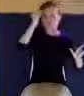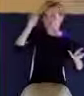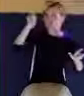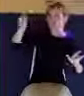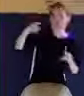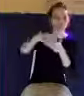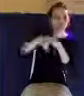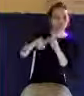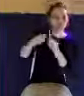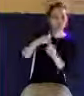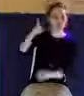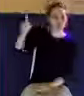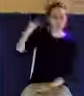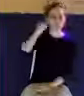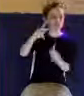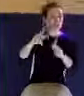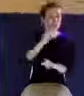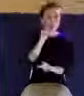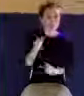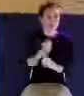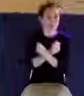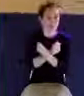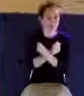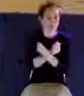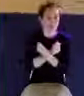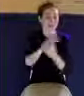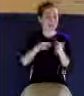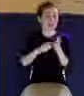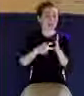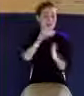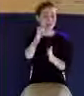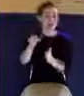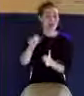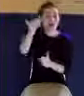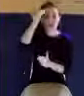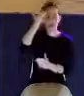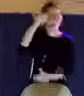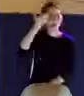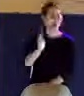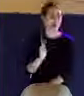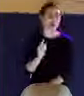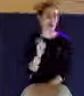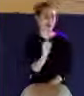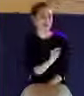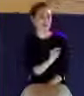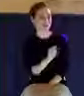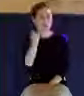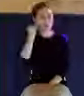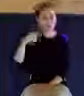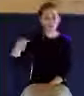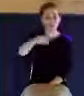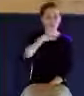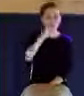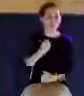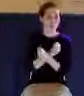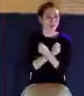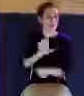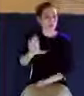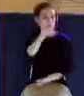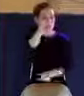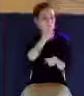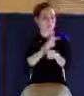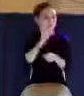what? Knoweth not God. You don't love your brother. You don't know God, John says.